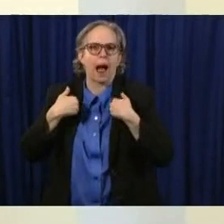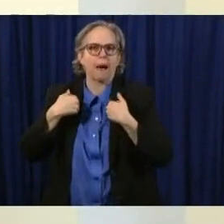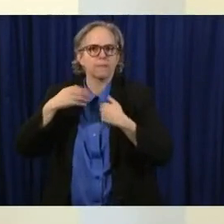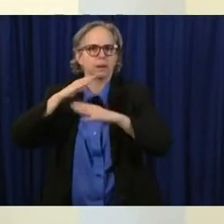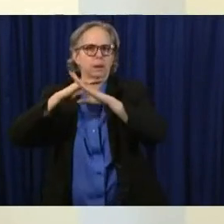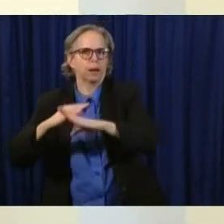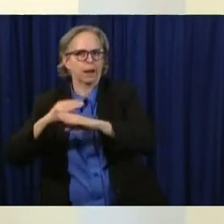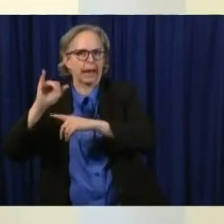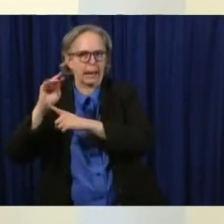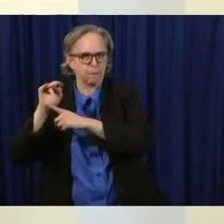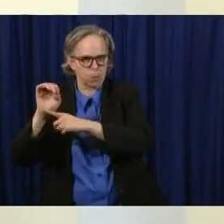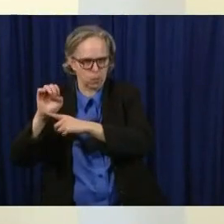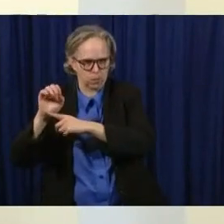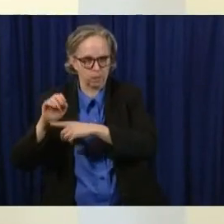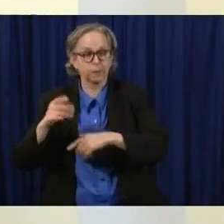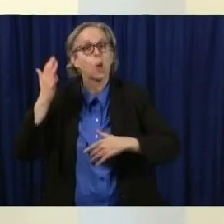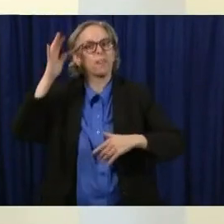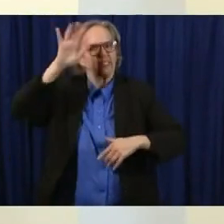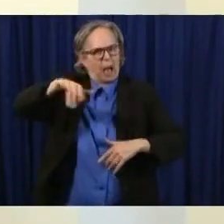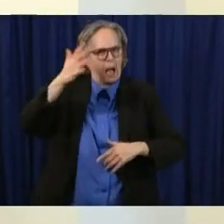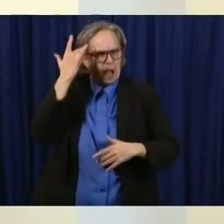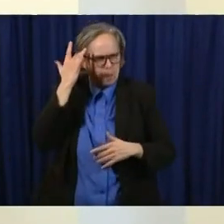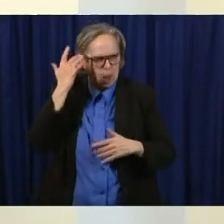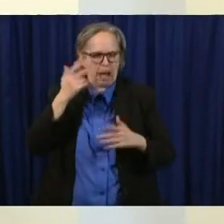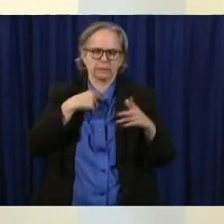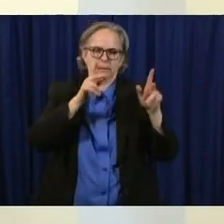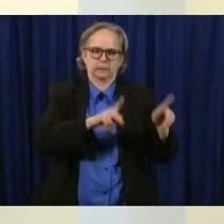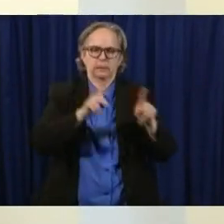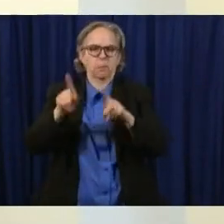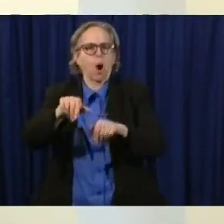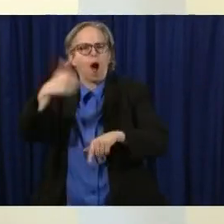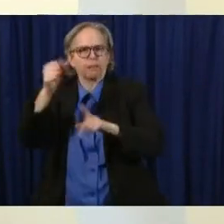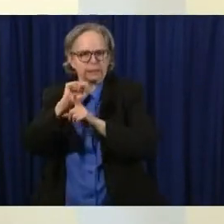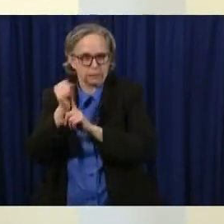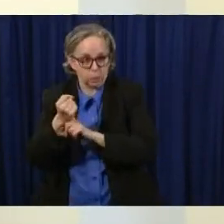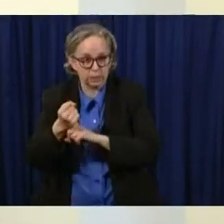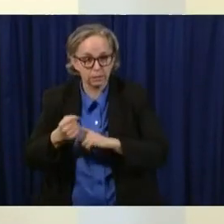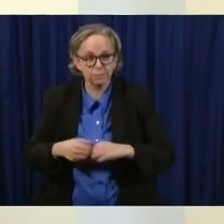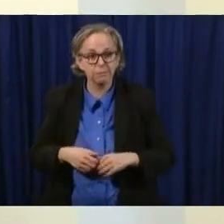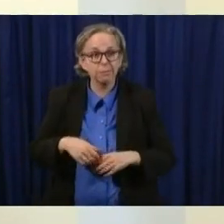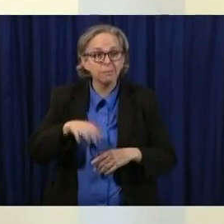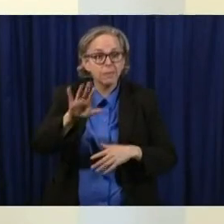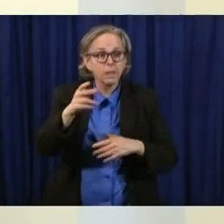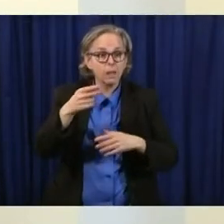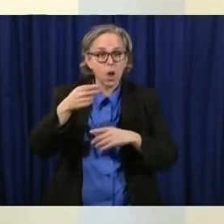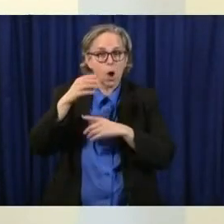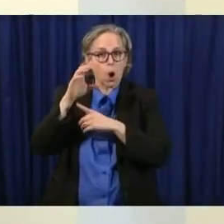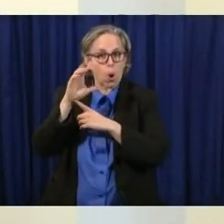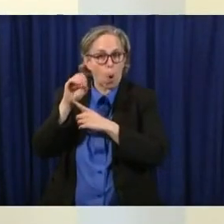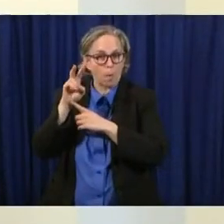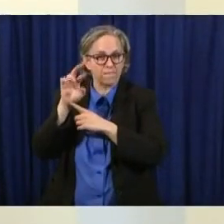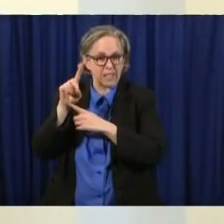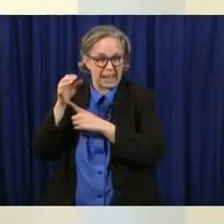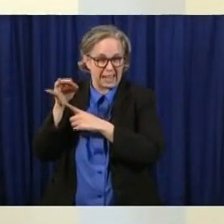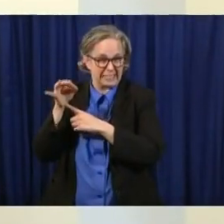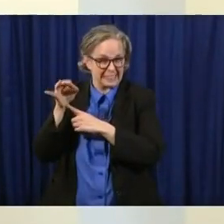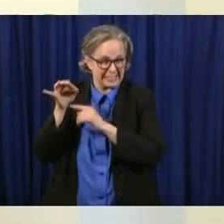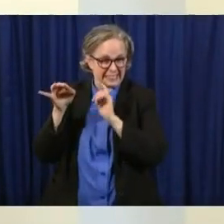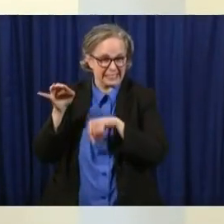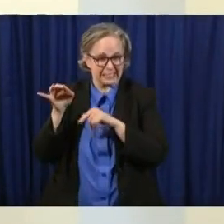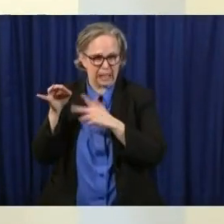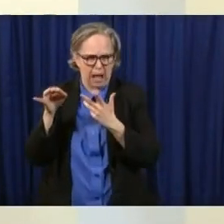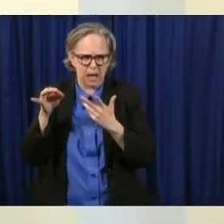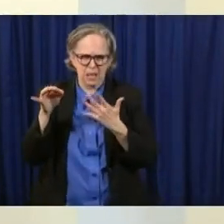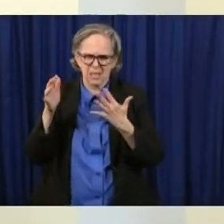things now in pertaining to covid that has been an argument that has been bannied about quite a bit